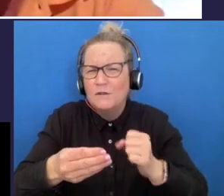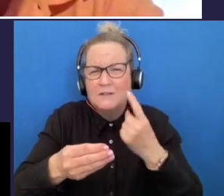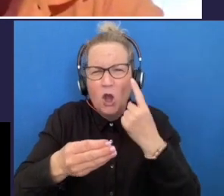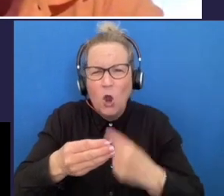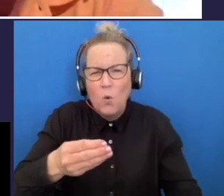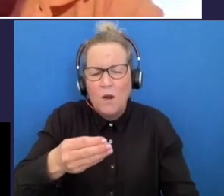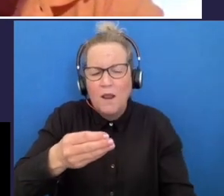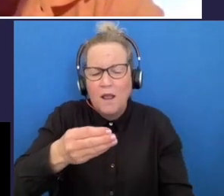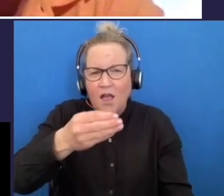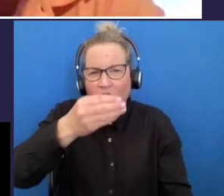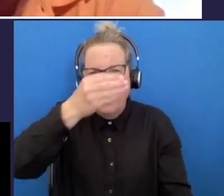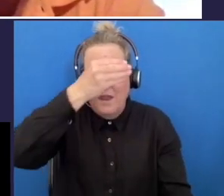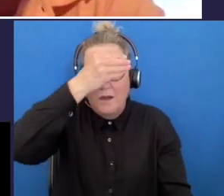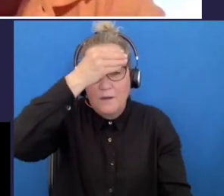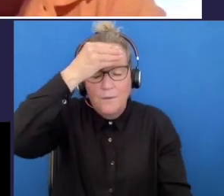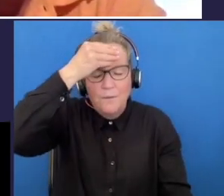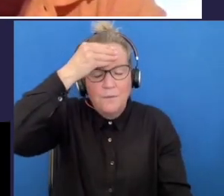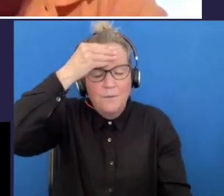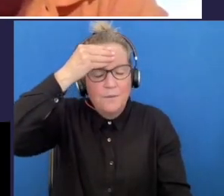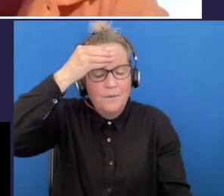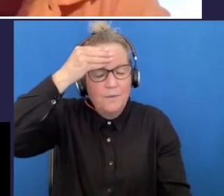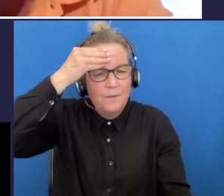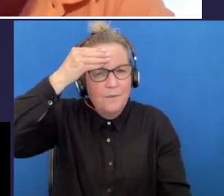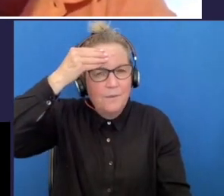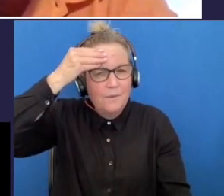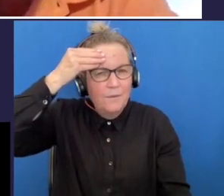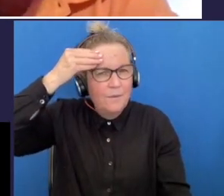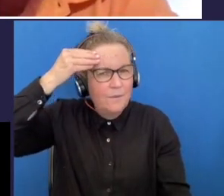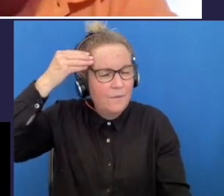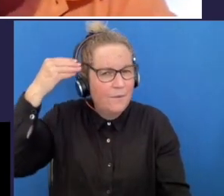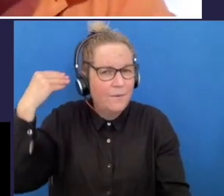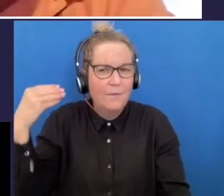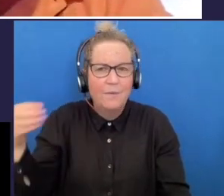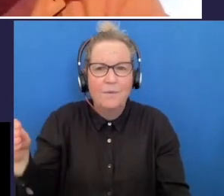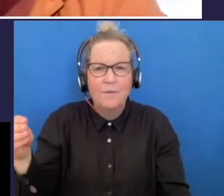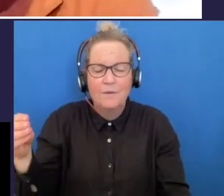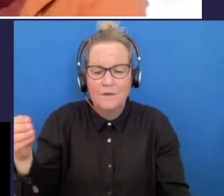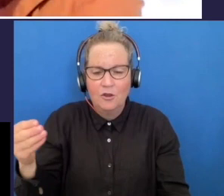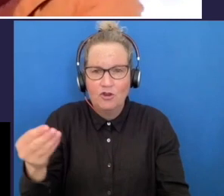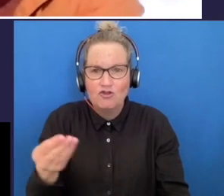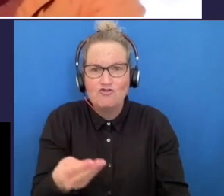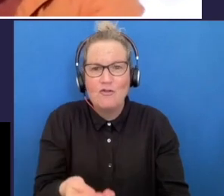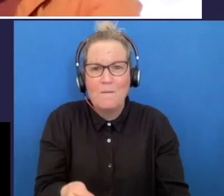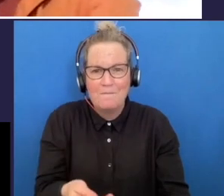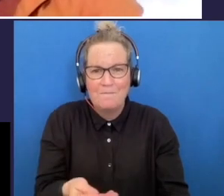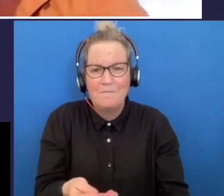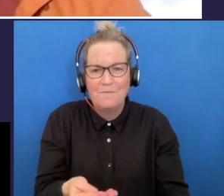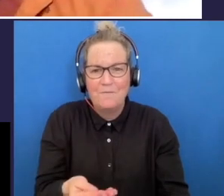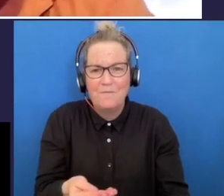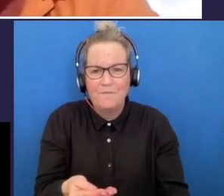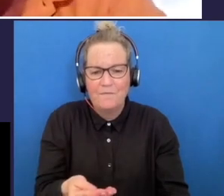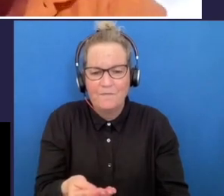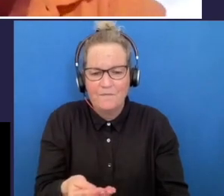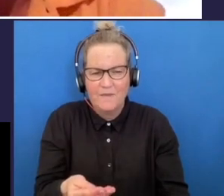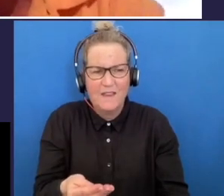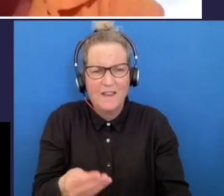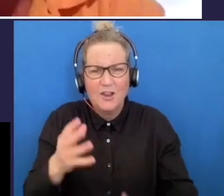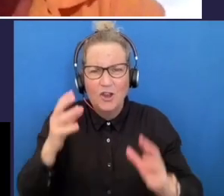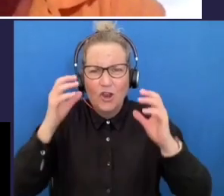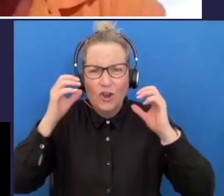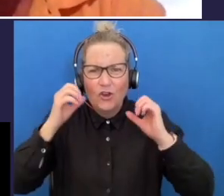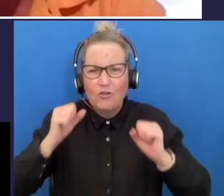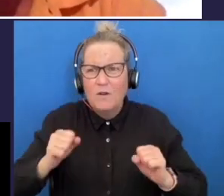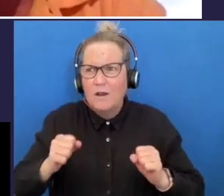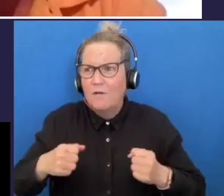wiping that feather across the forehead flick as you get to the end and dropping that feather and that weight all that stress and weight comes off you